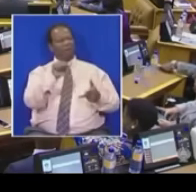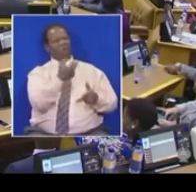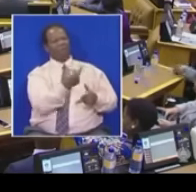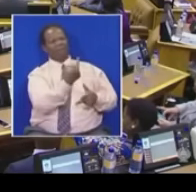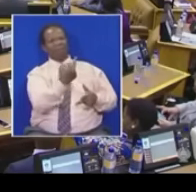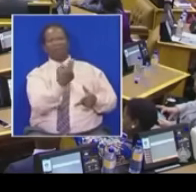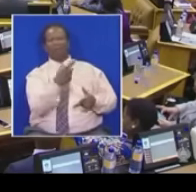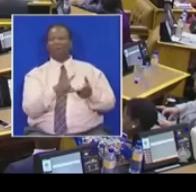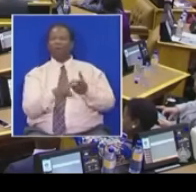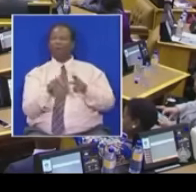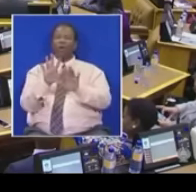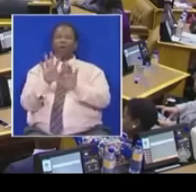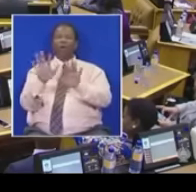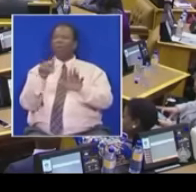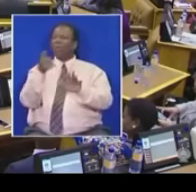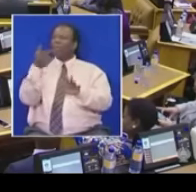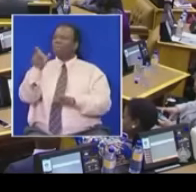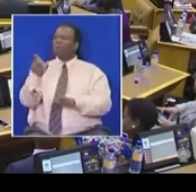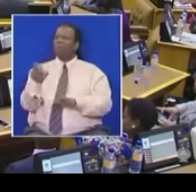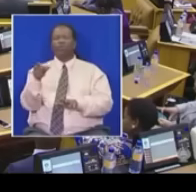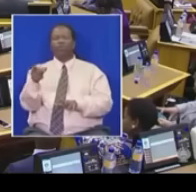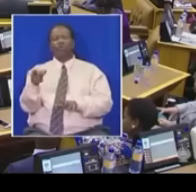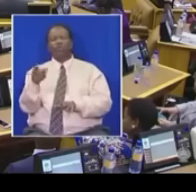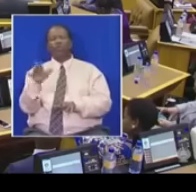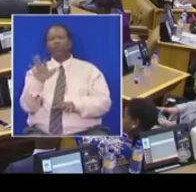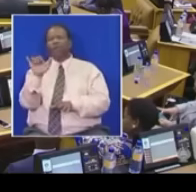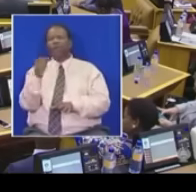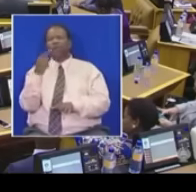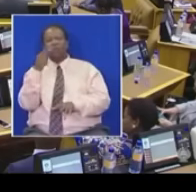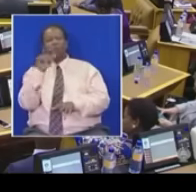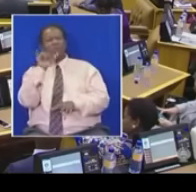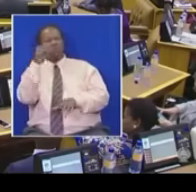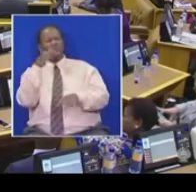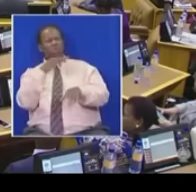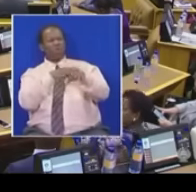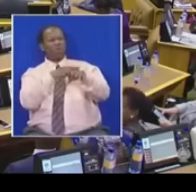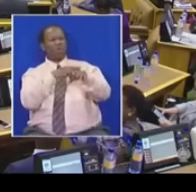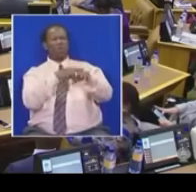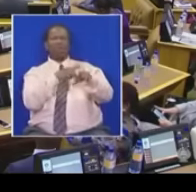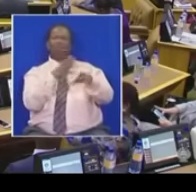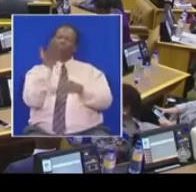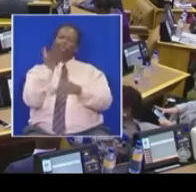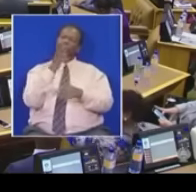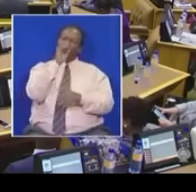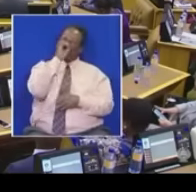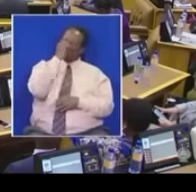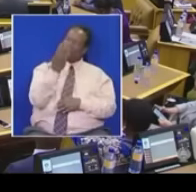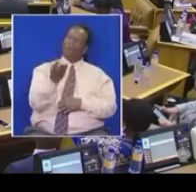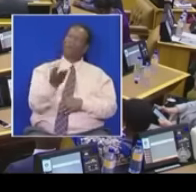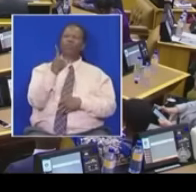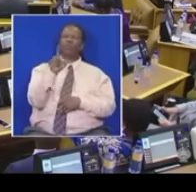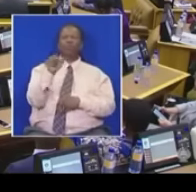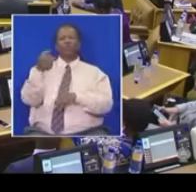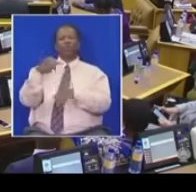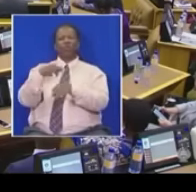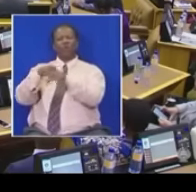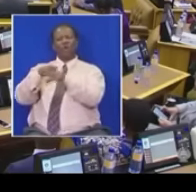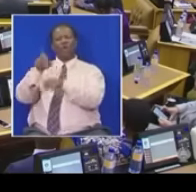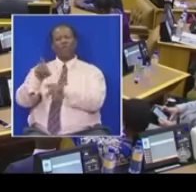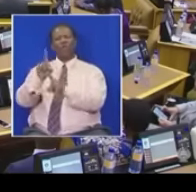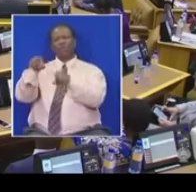African should have to witness. We can't tolerate this racist. Rubbish, man. taking a point We can't tolerate this racist from you.